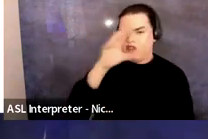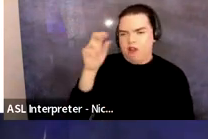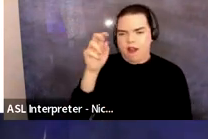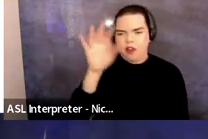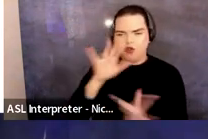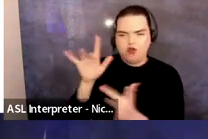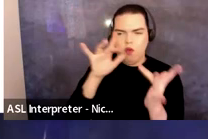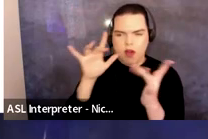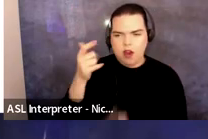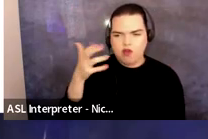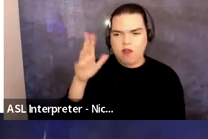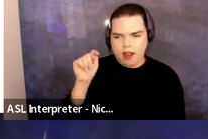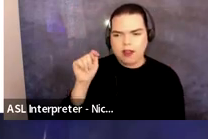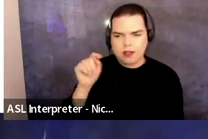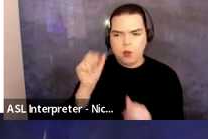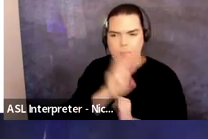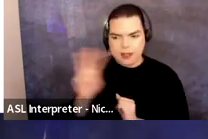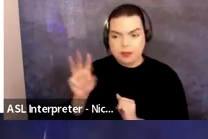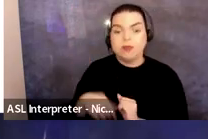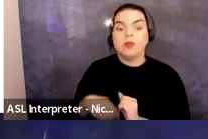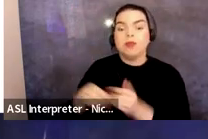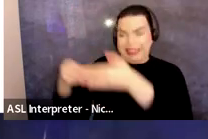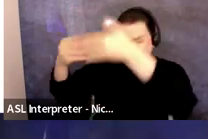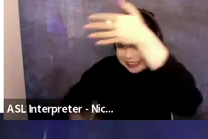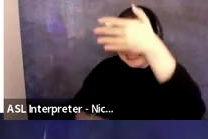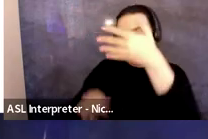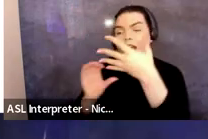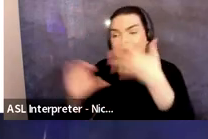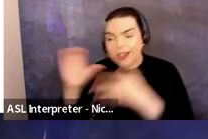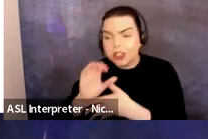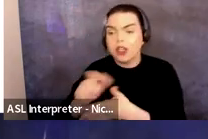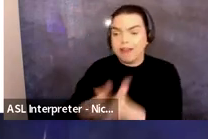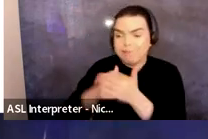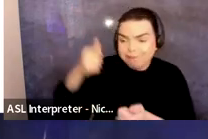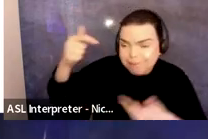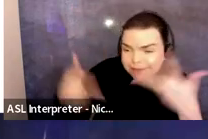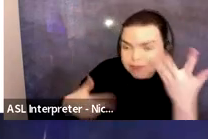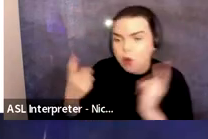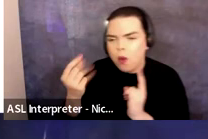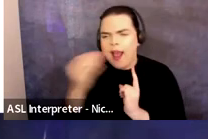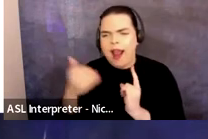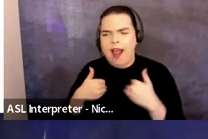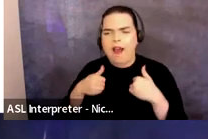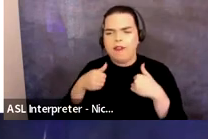is also where we list our criteria and post links to the question and answer session and office hour signups.